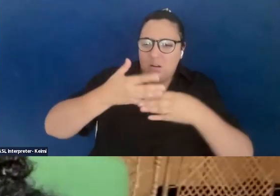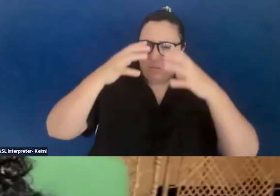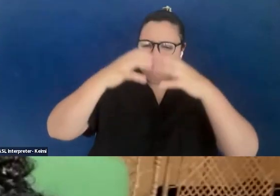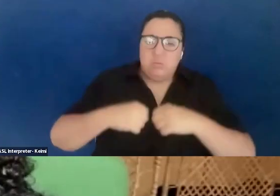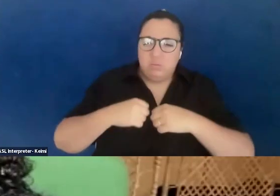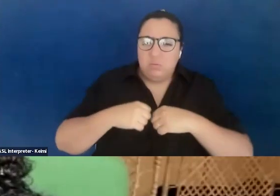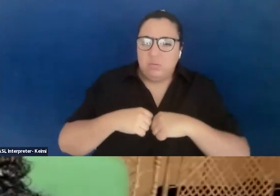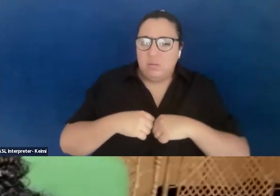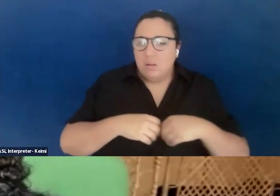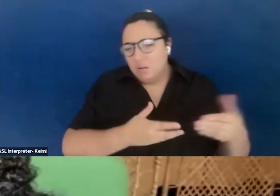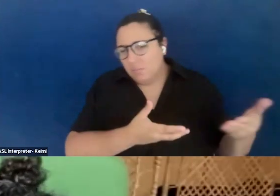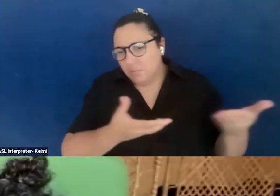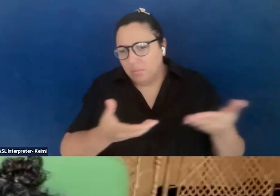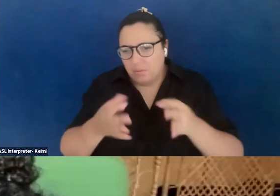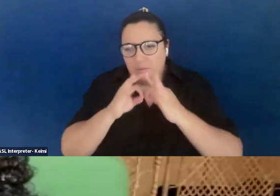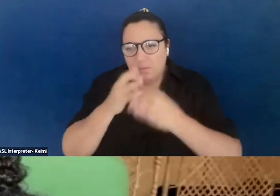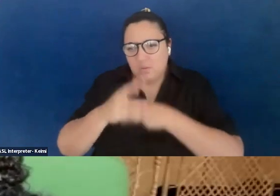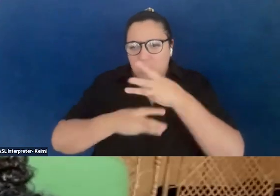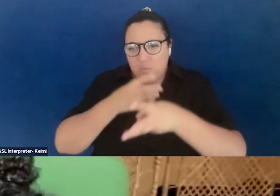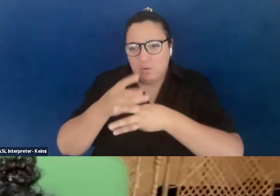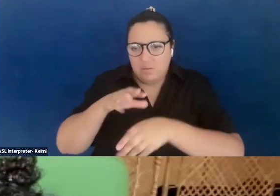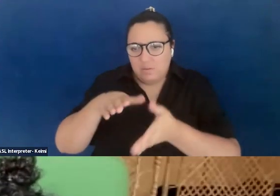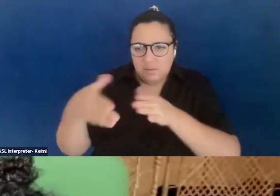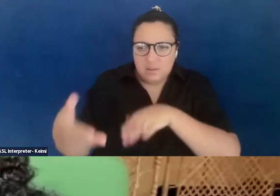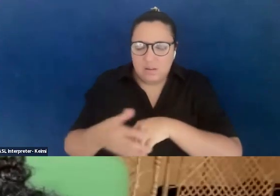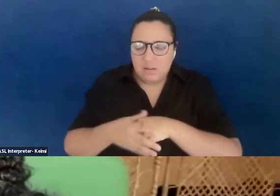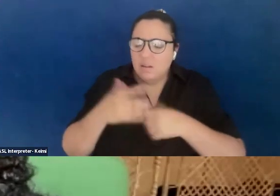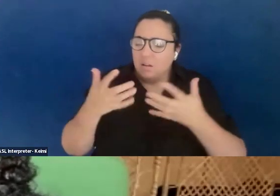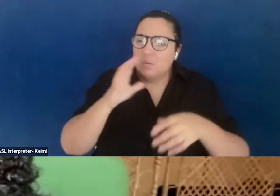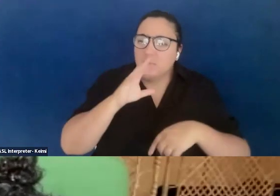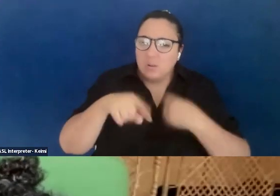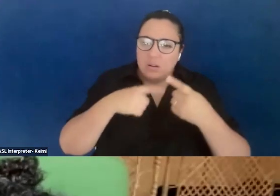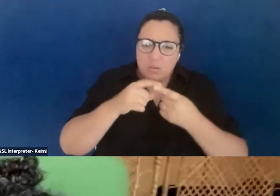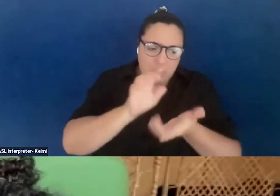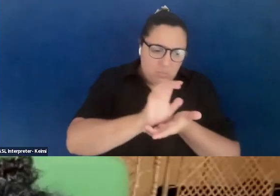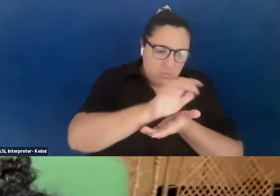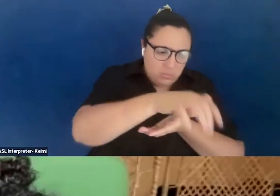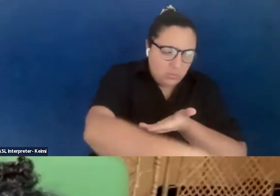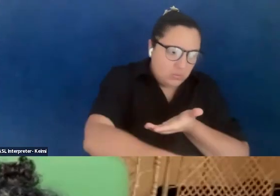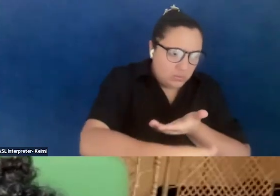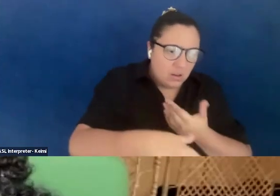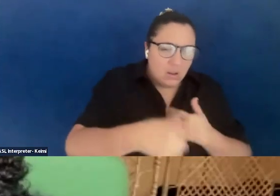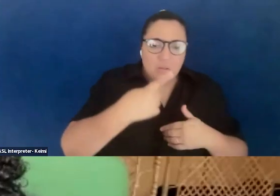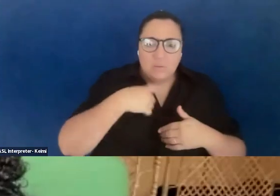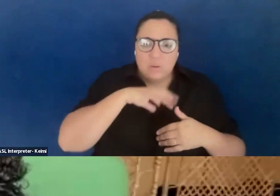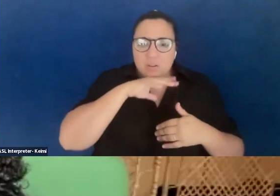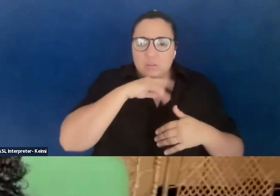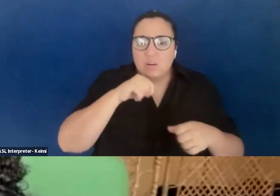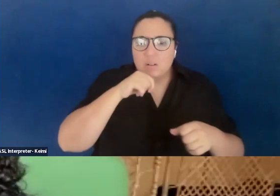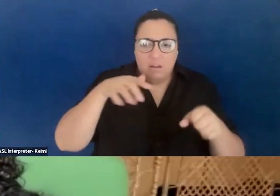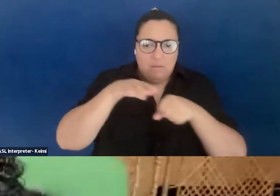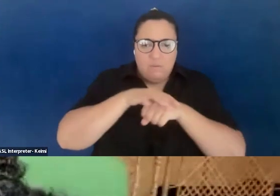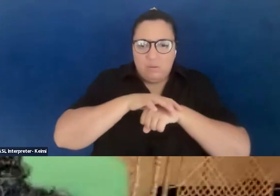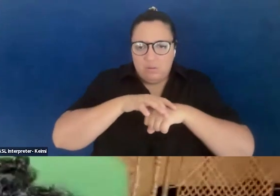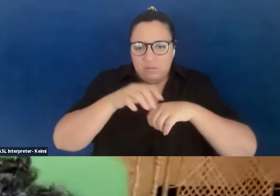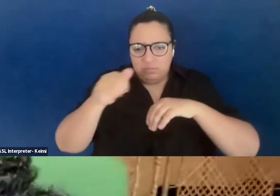world of the dead. I do not wish to speak about the bulldozer and the red dirt not quite covering all of the arms and legs